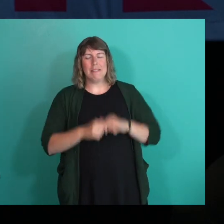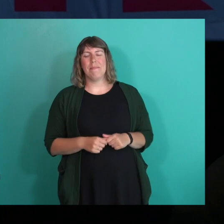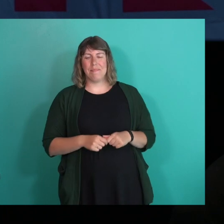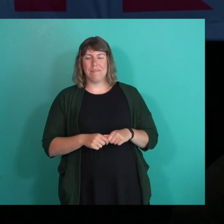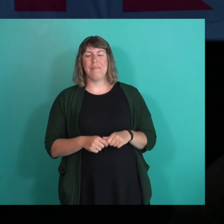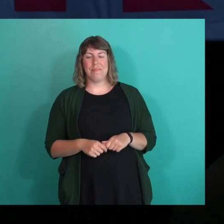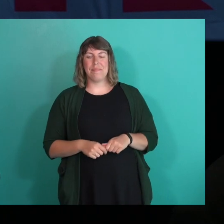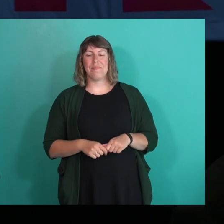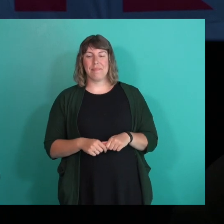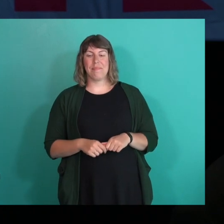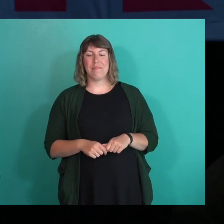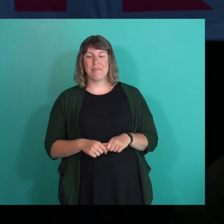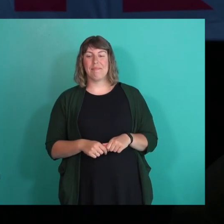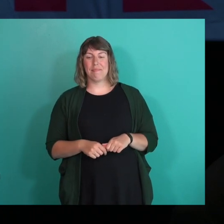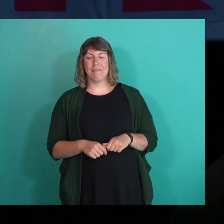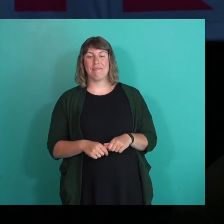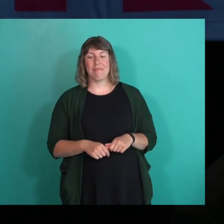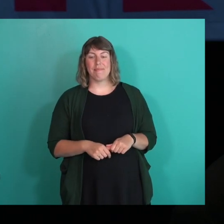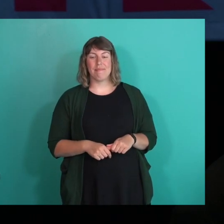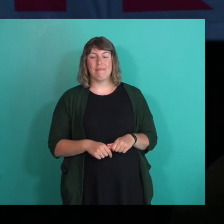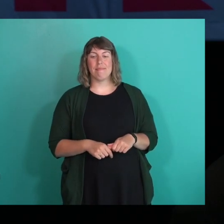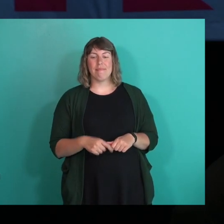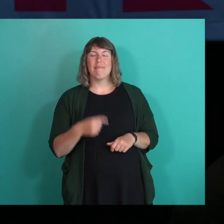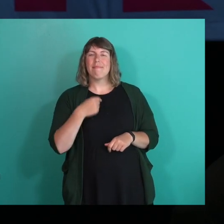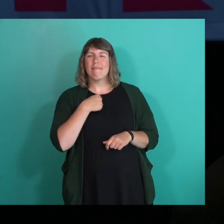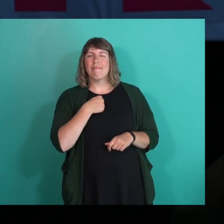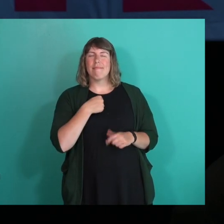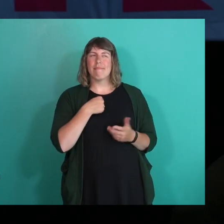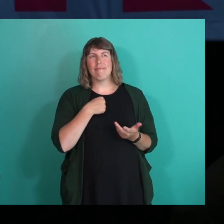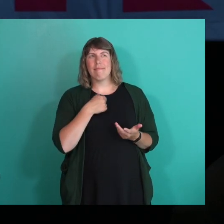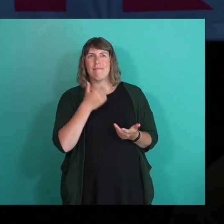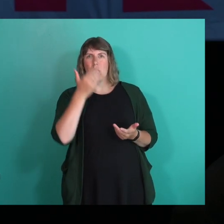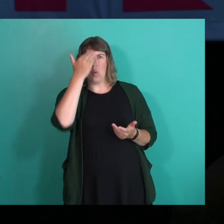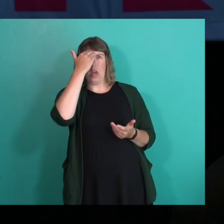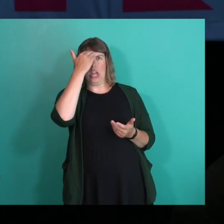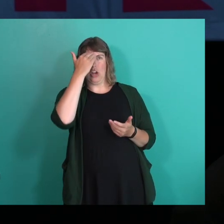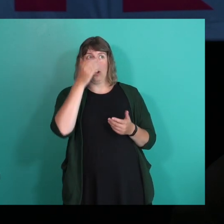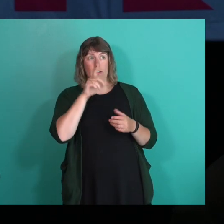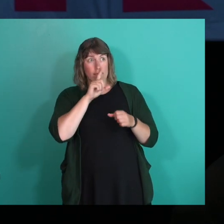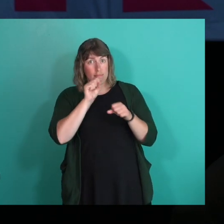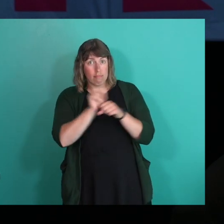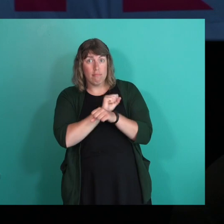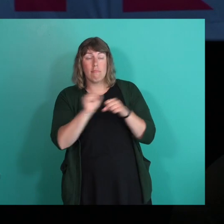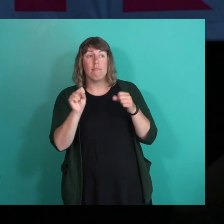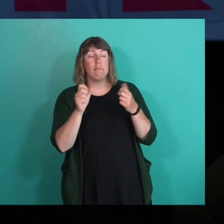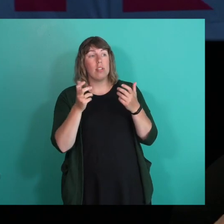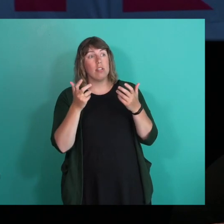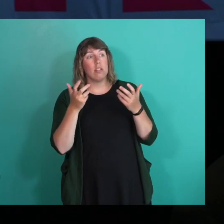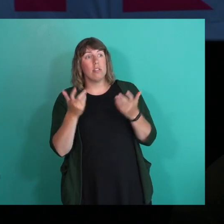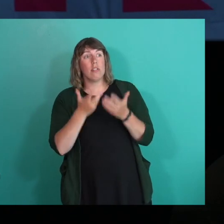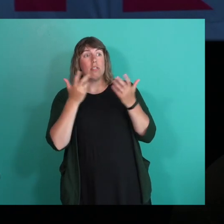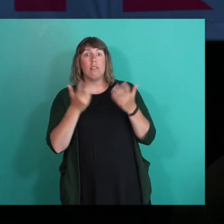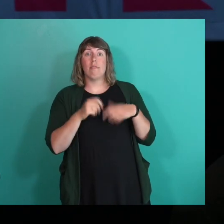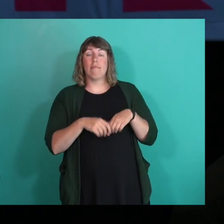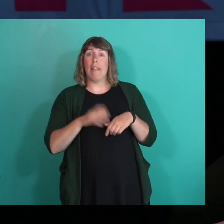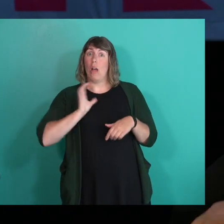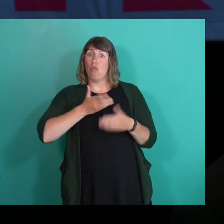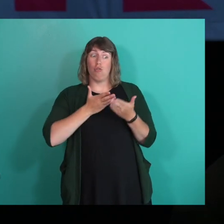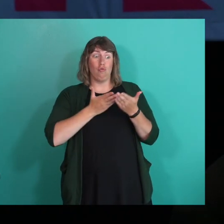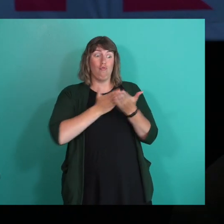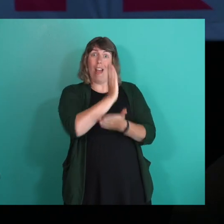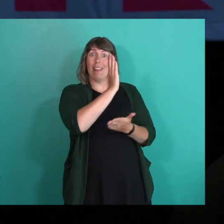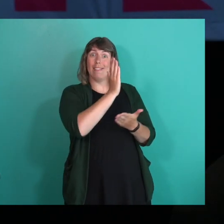how easily we can lose some of the rights that